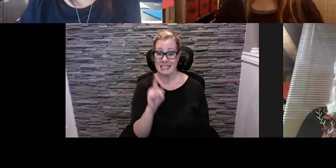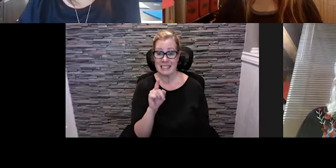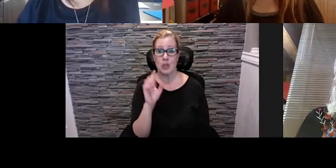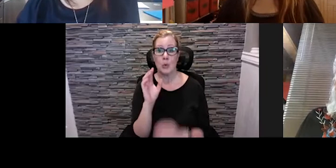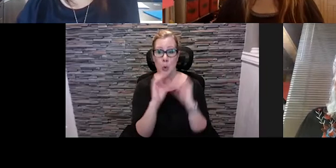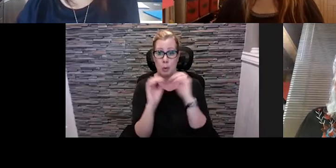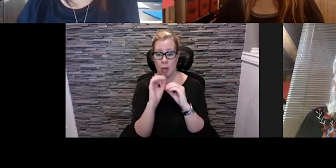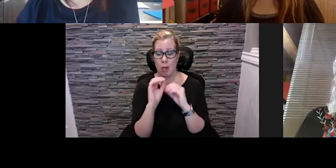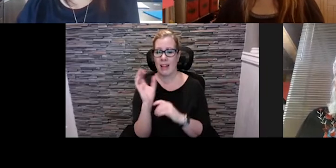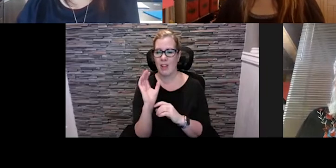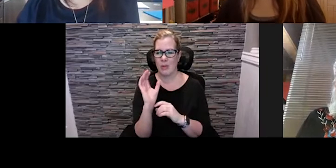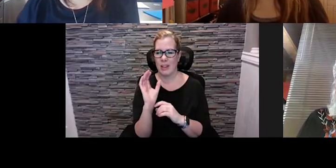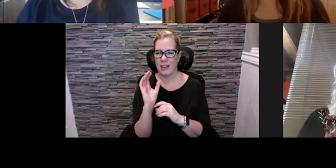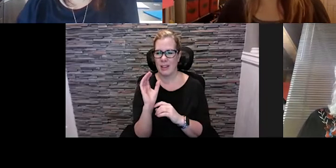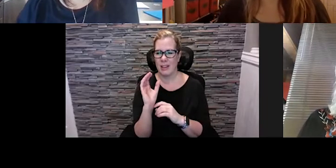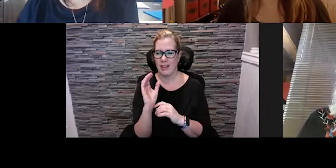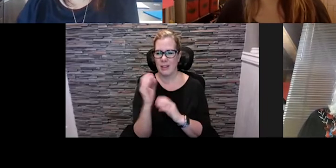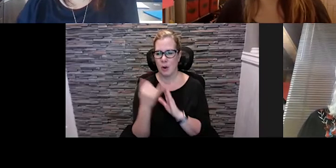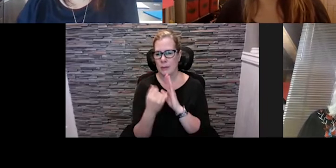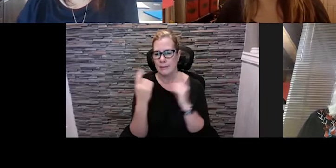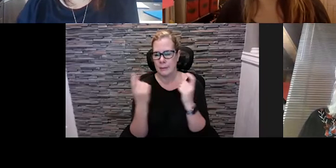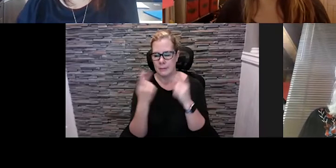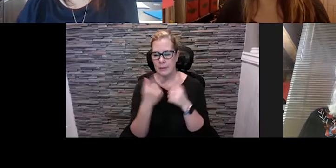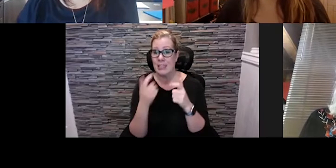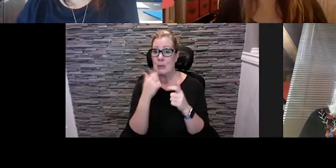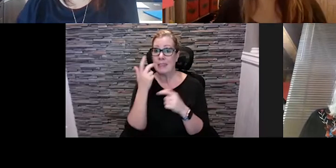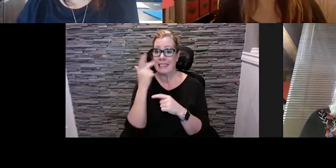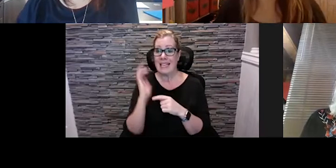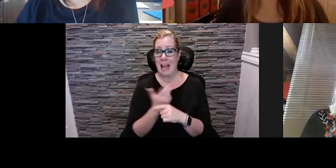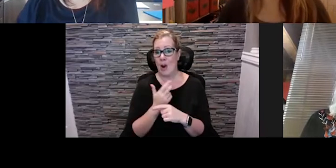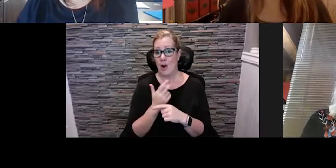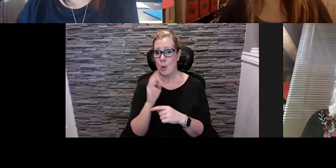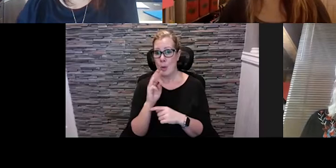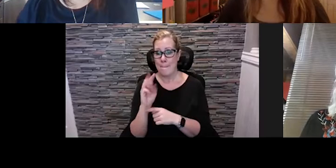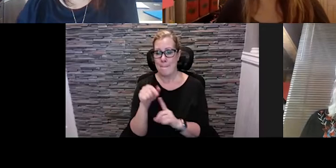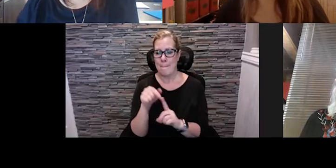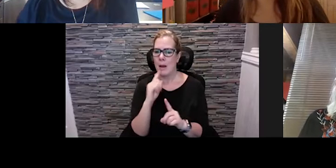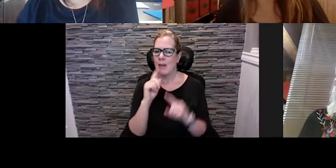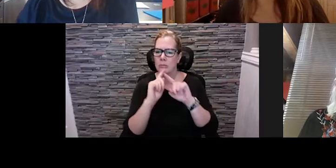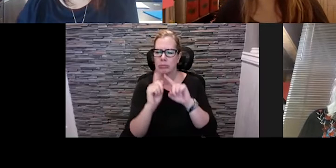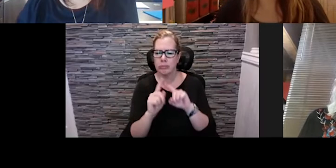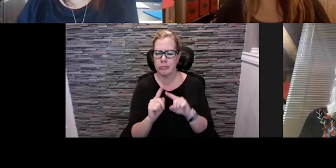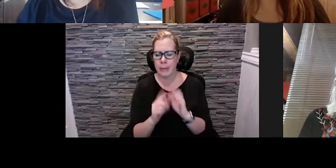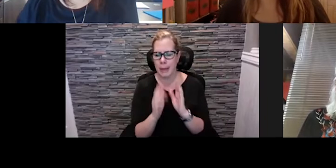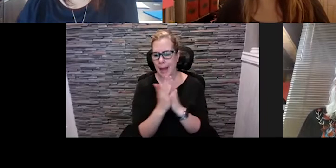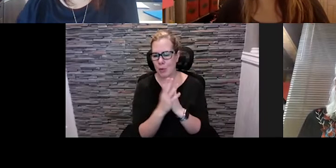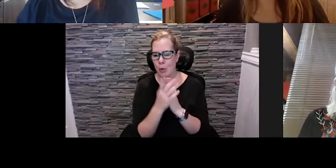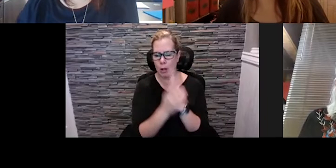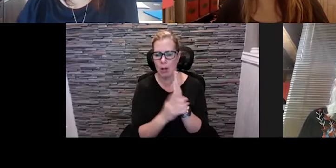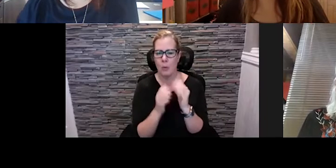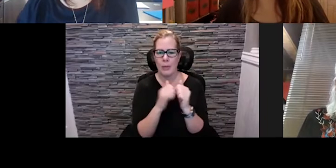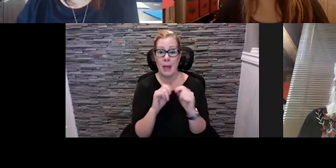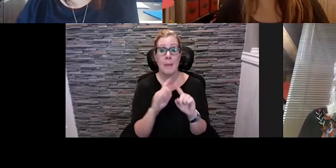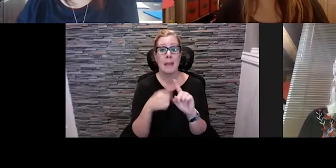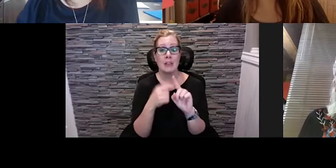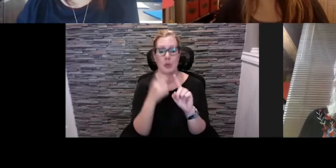events you get to our web pages which provides a series of information from manuals for usage but also the connecting to our team